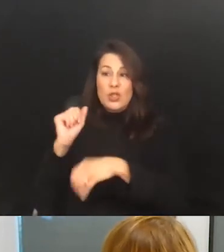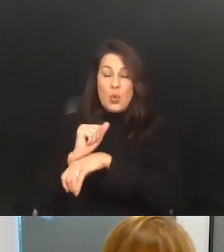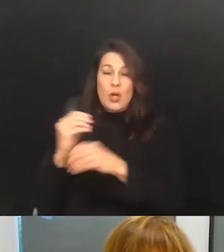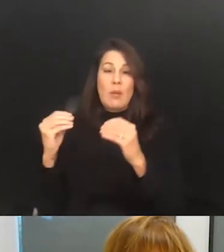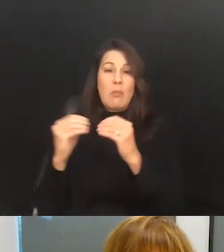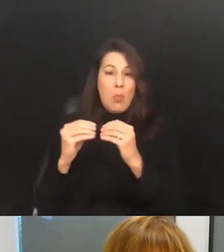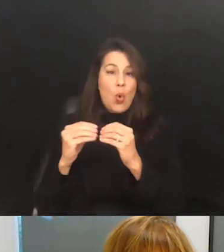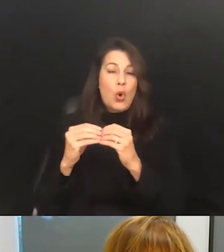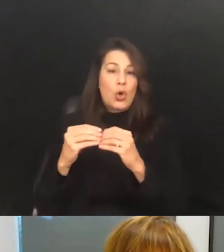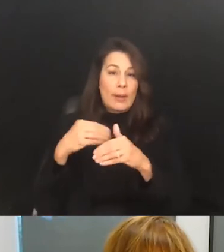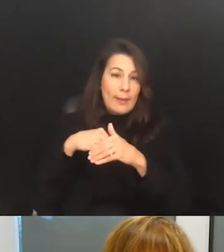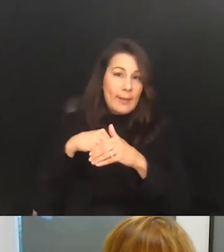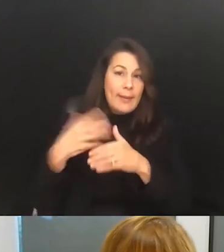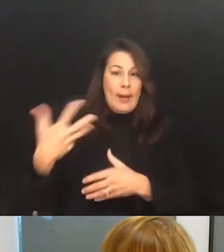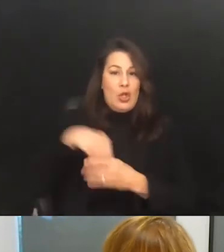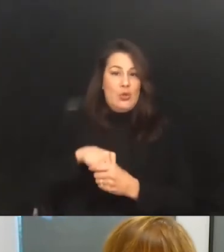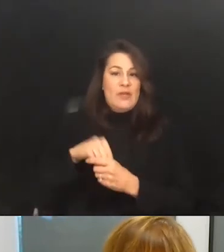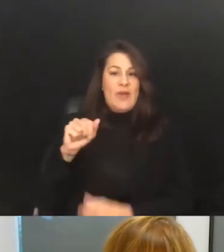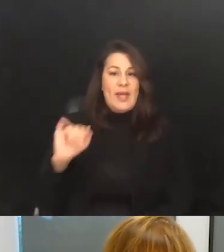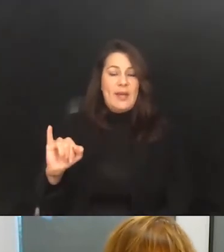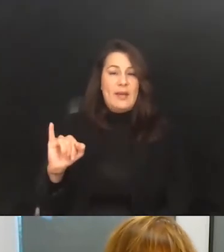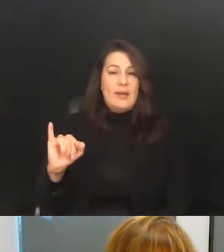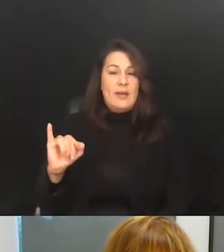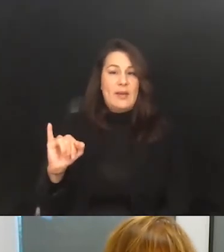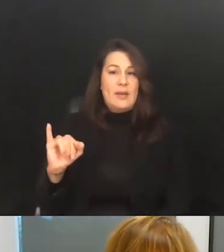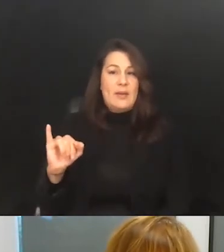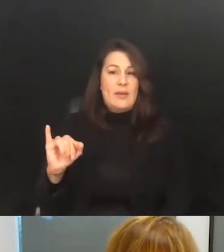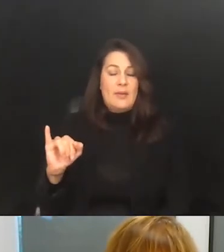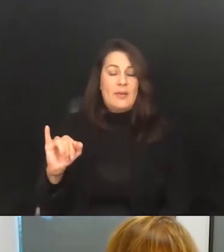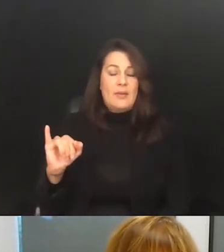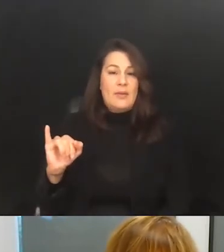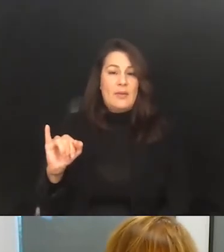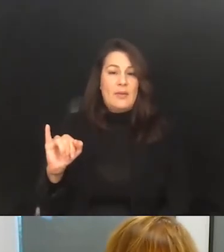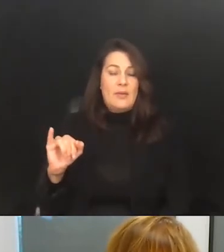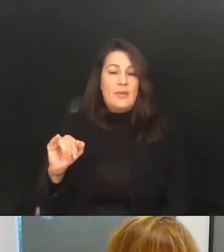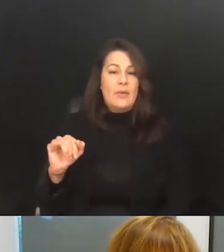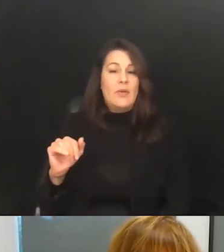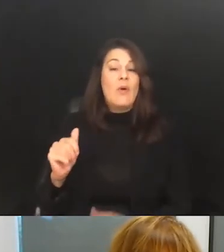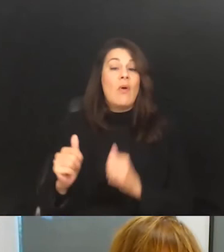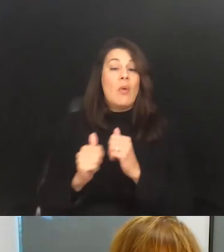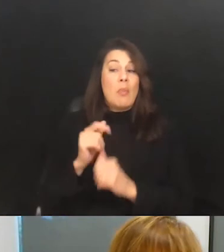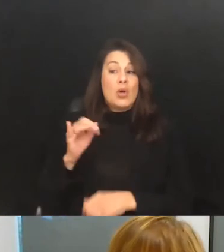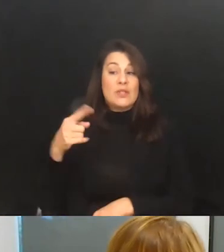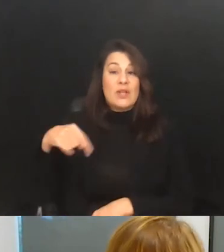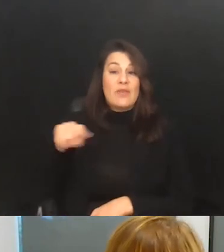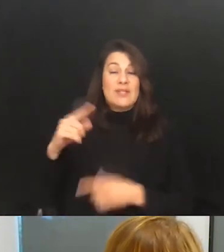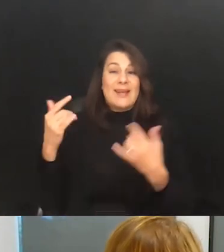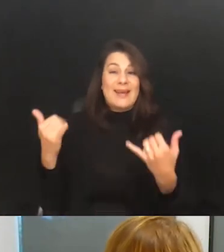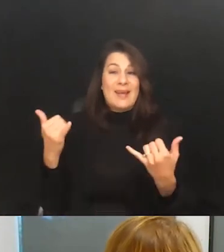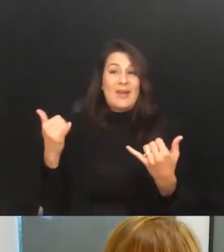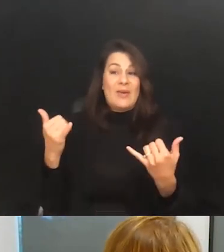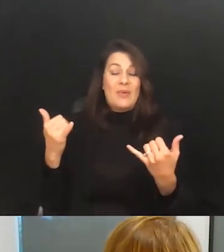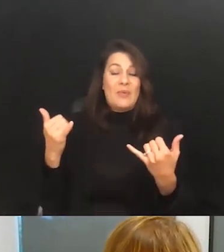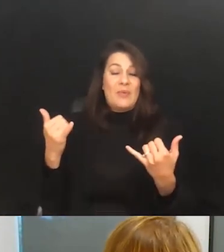AI and it kind of gets to, I think one of the, the questions later. Um, most of these now are currently kind of in the